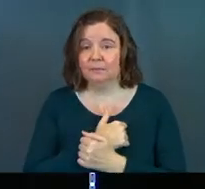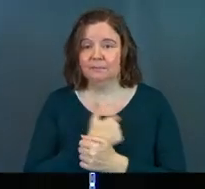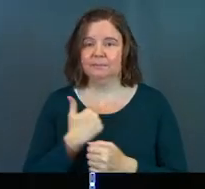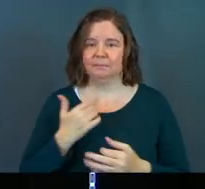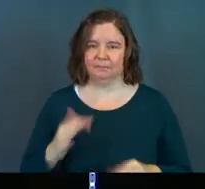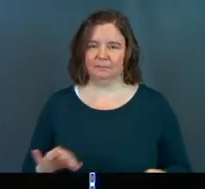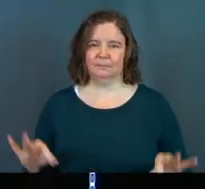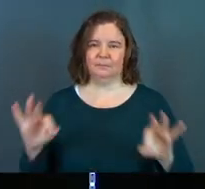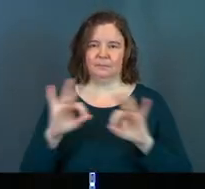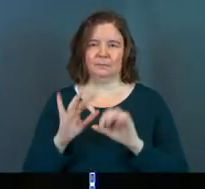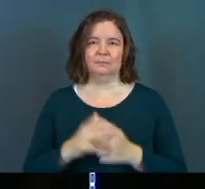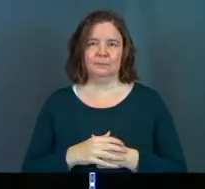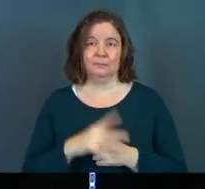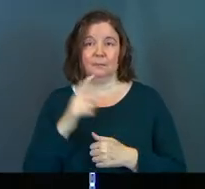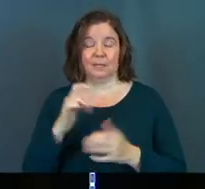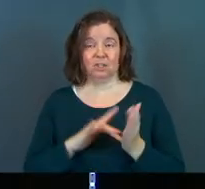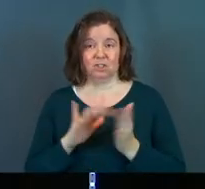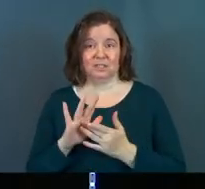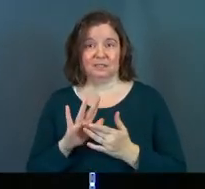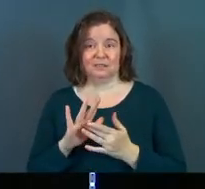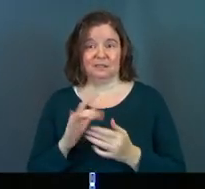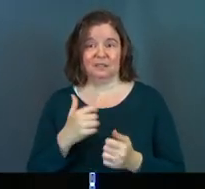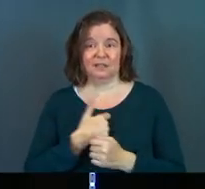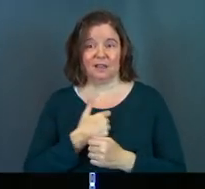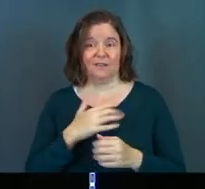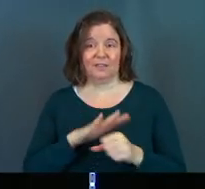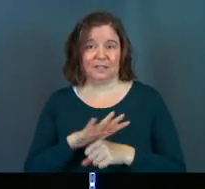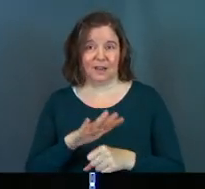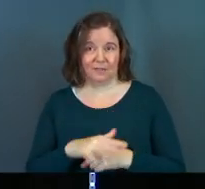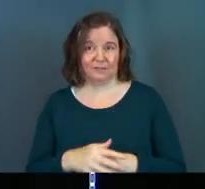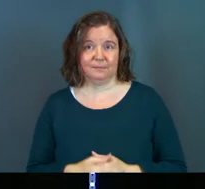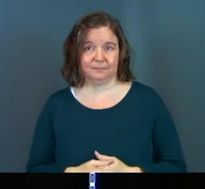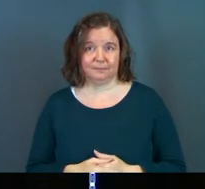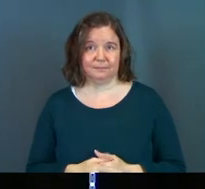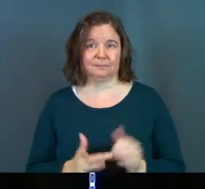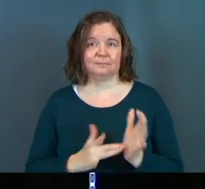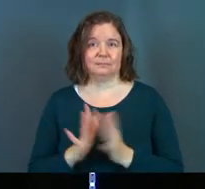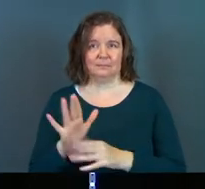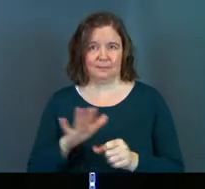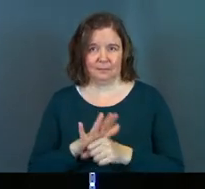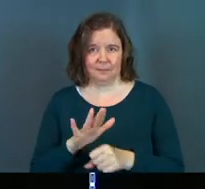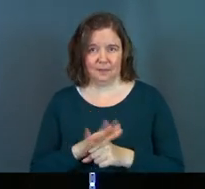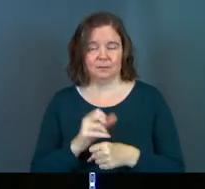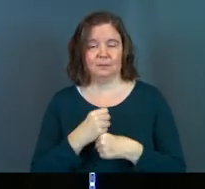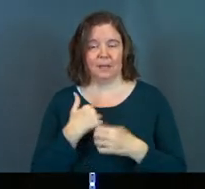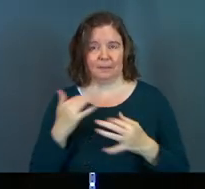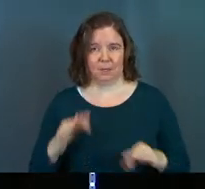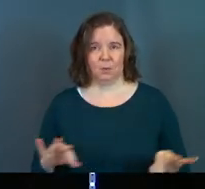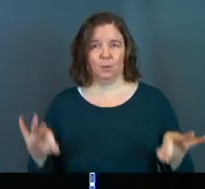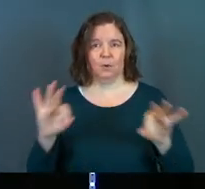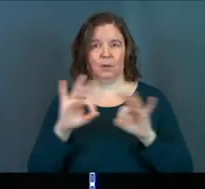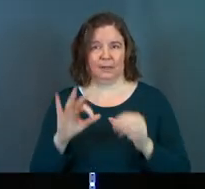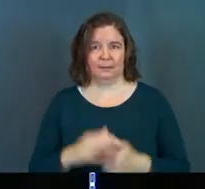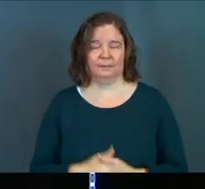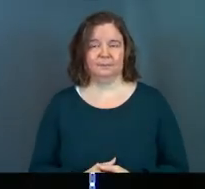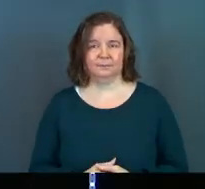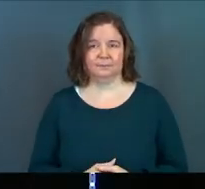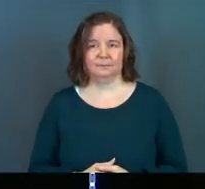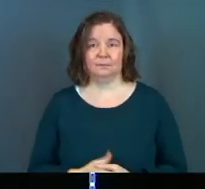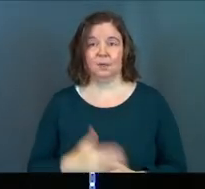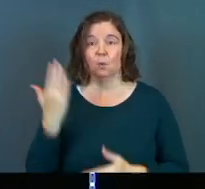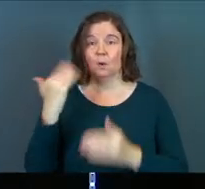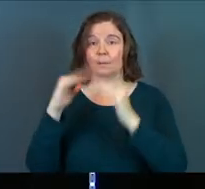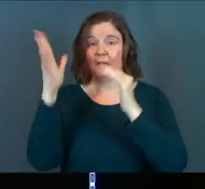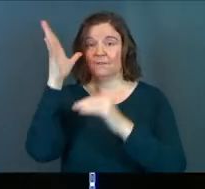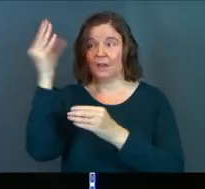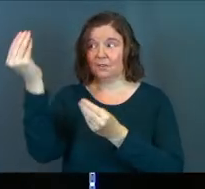I'm worthy because Jesus's love is enough. Jesus is enough to make me worthy. What my